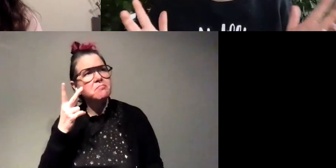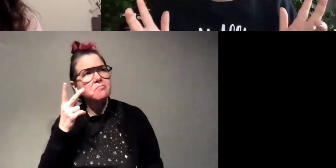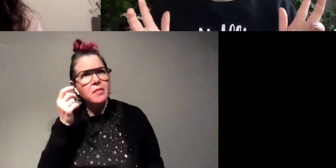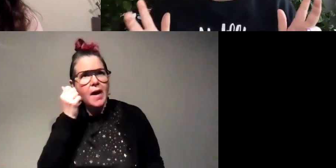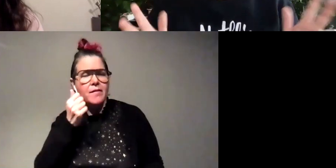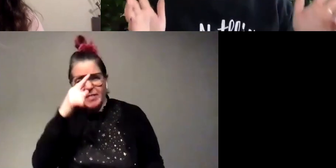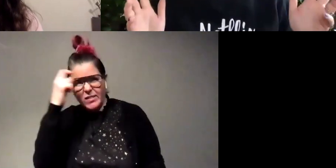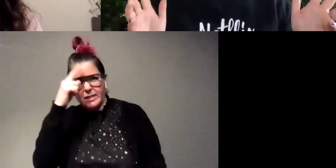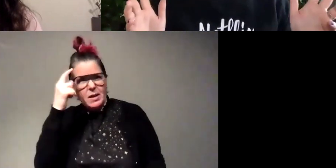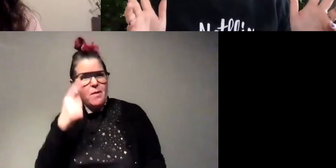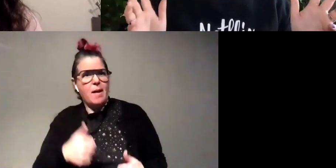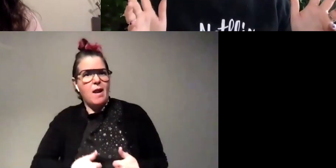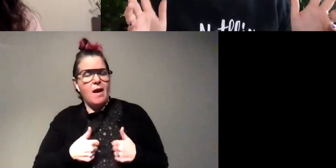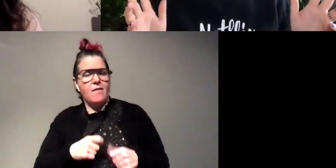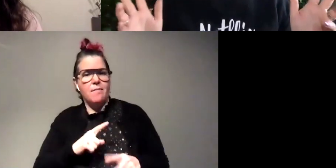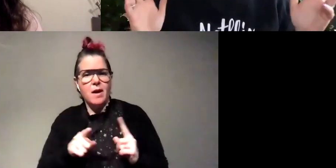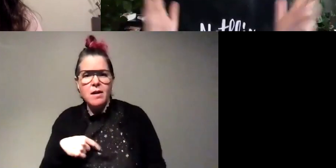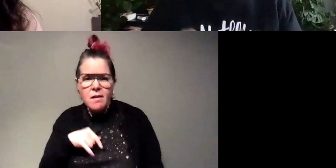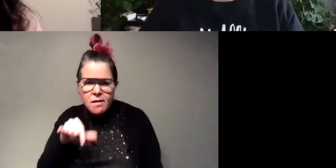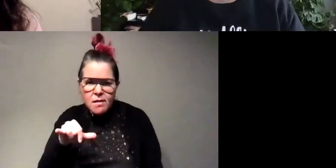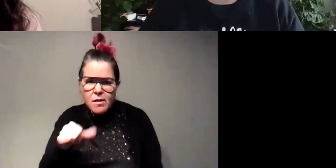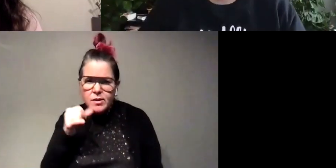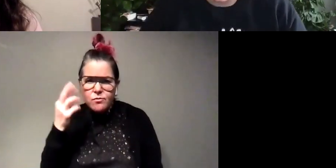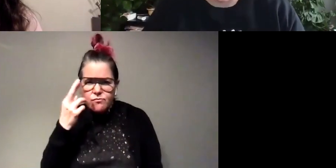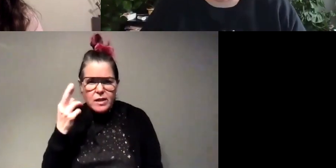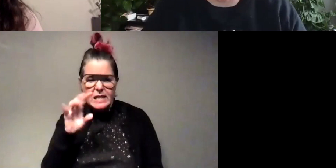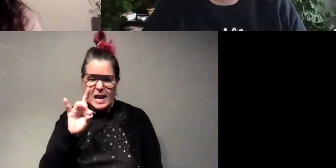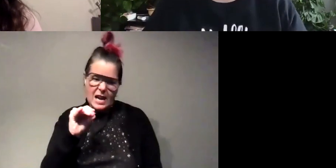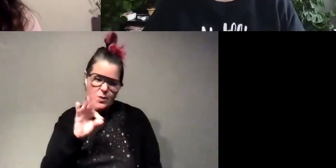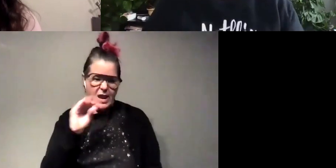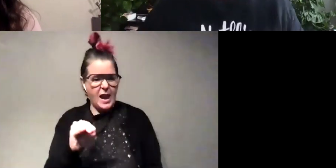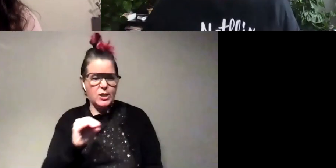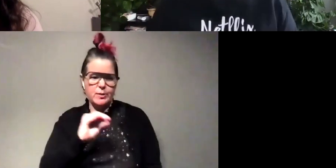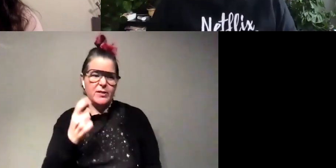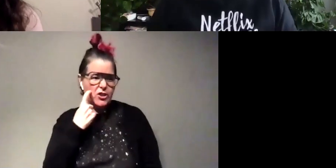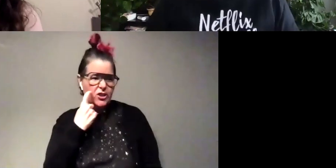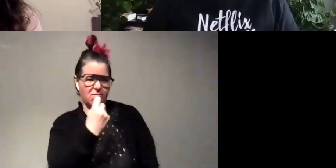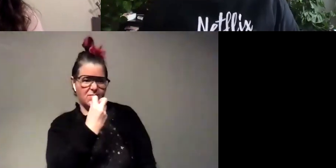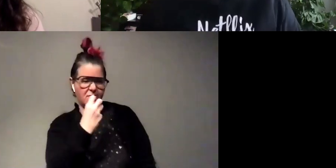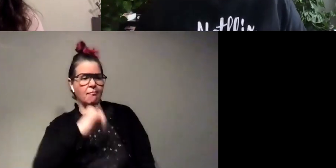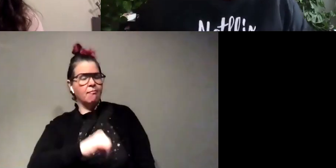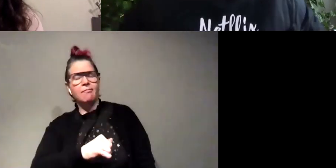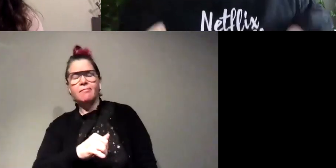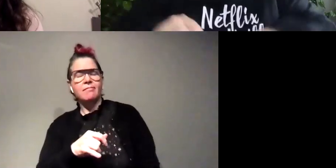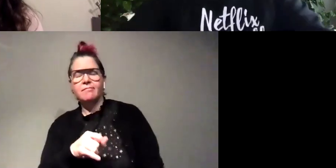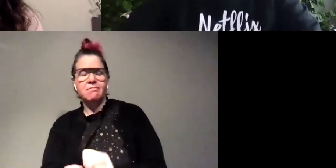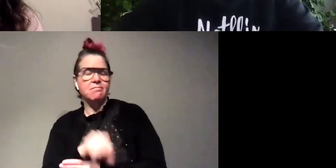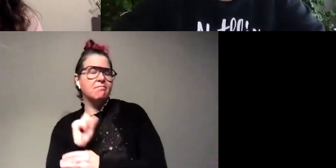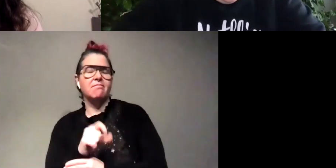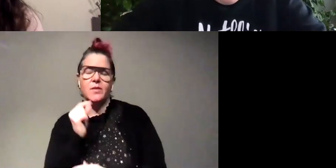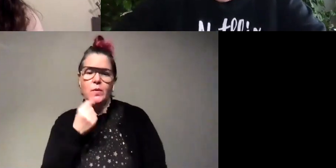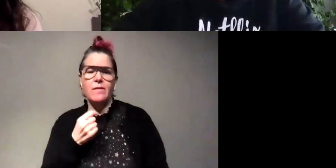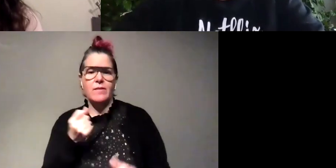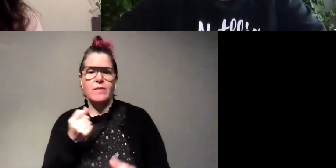of my life but i did not know 80 to 90 of what you just taught us so that was really really cool uh we got lots of